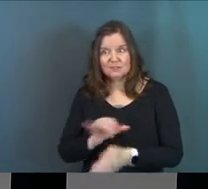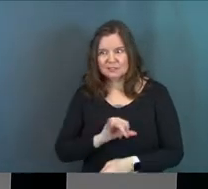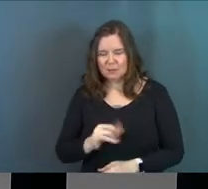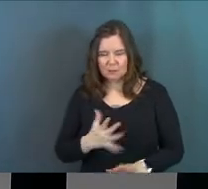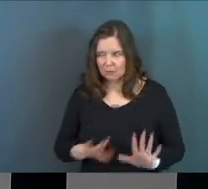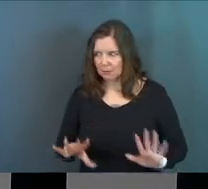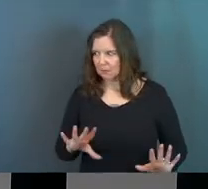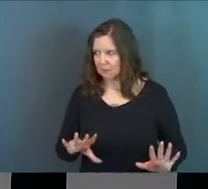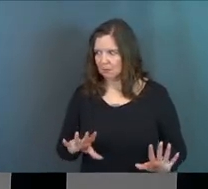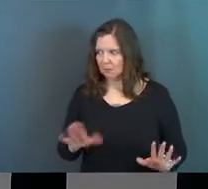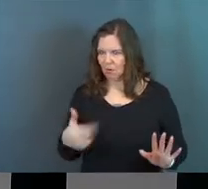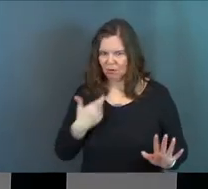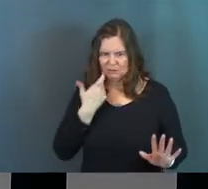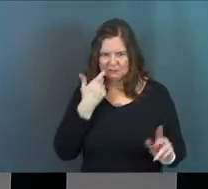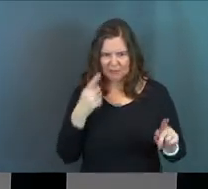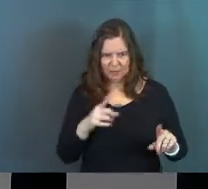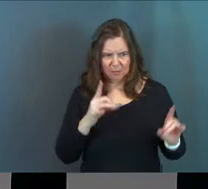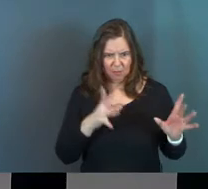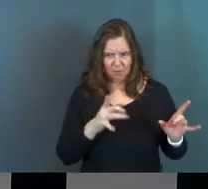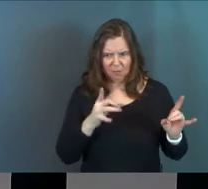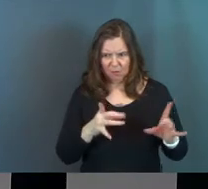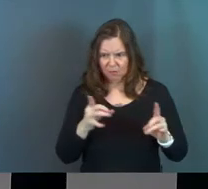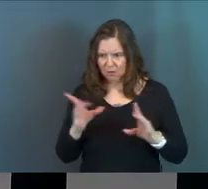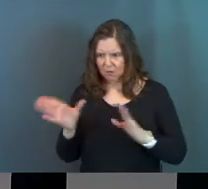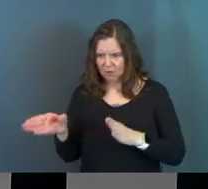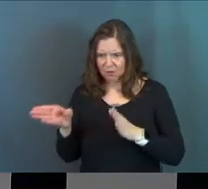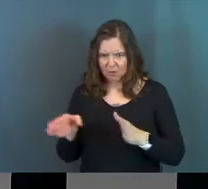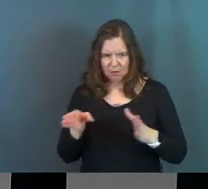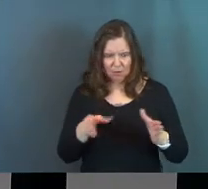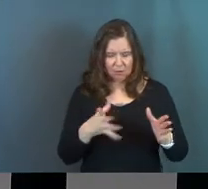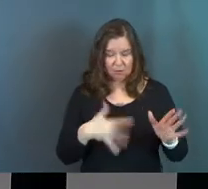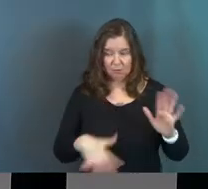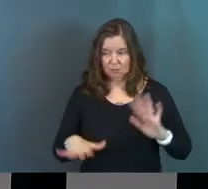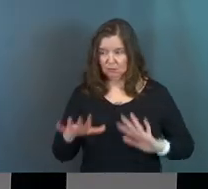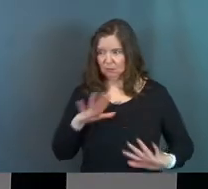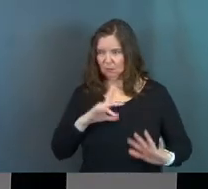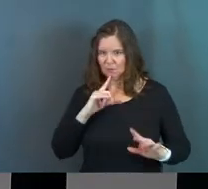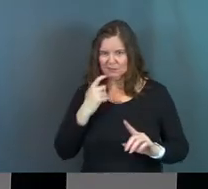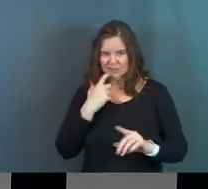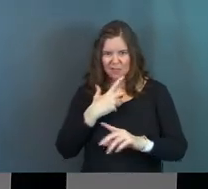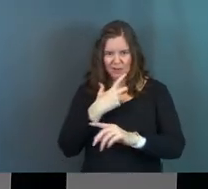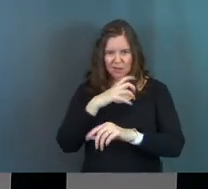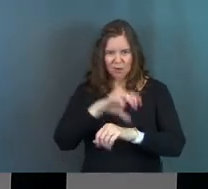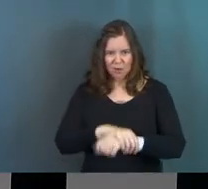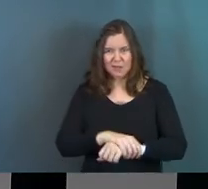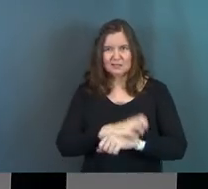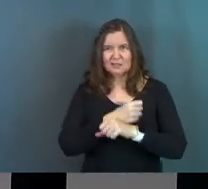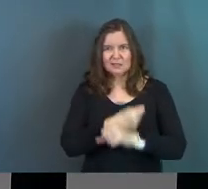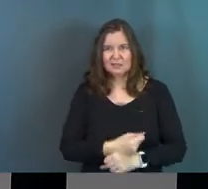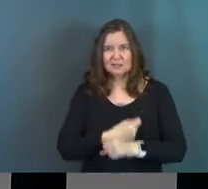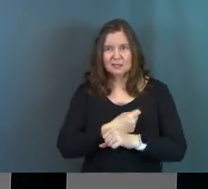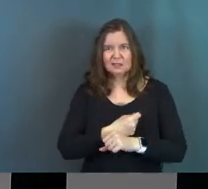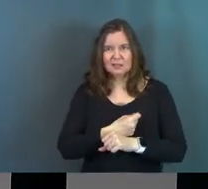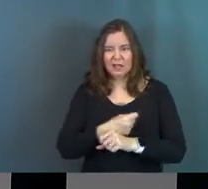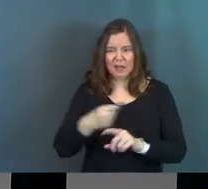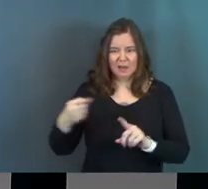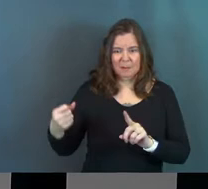They're like, wait, wait, did all that really just happen? Was he really arrested and beaten,